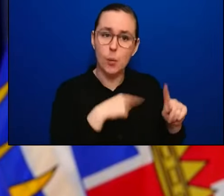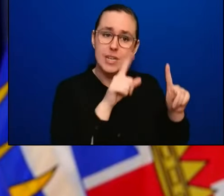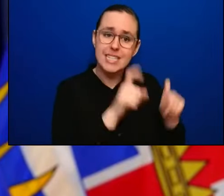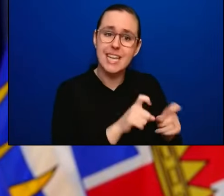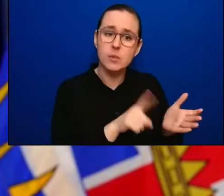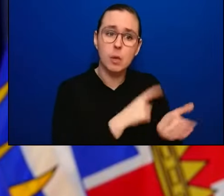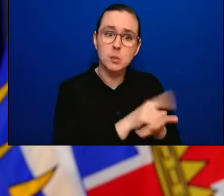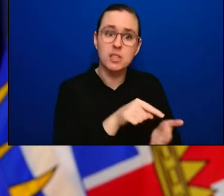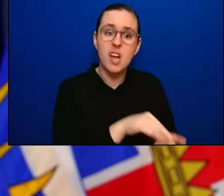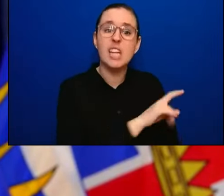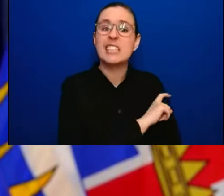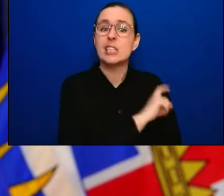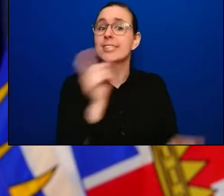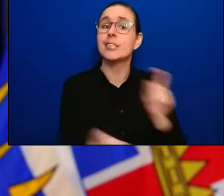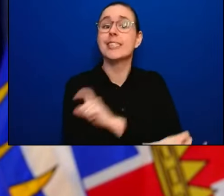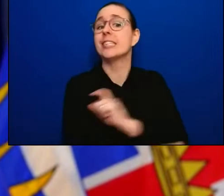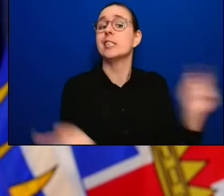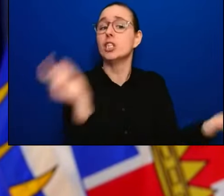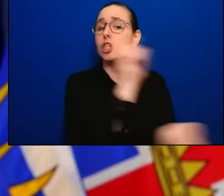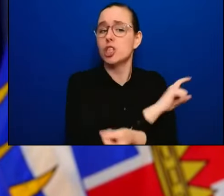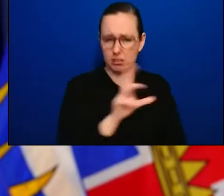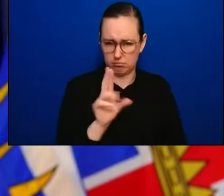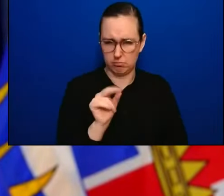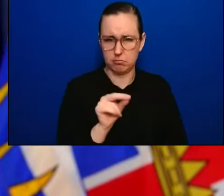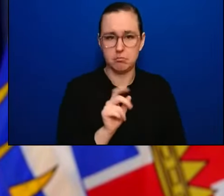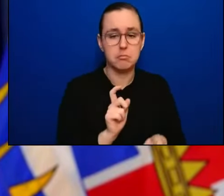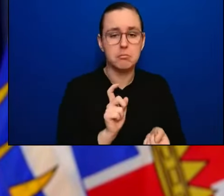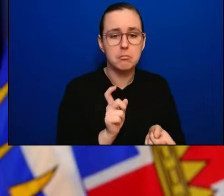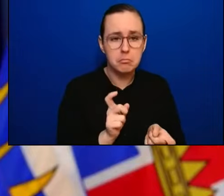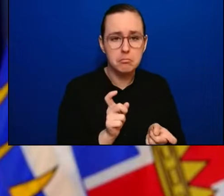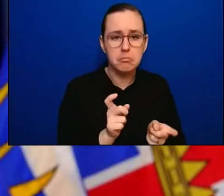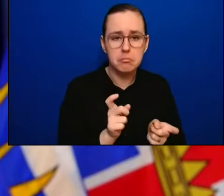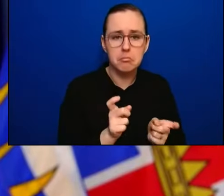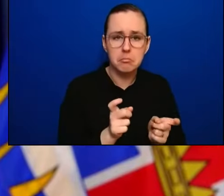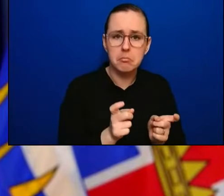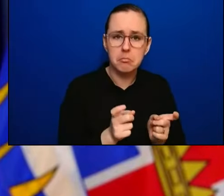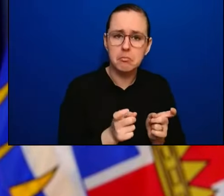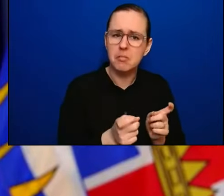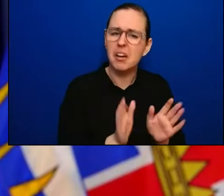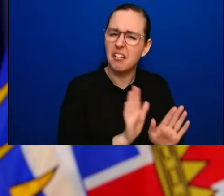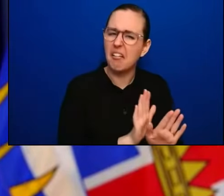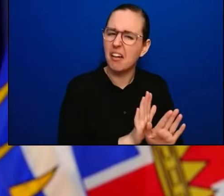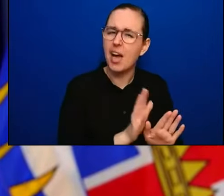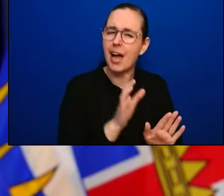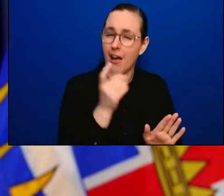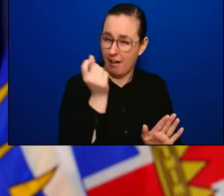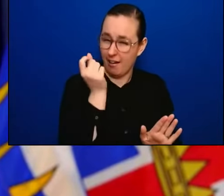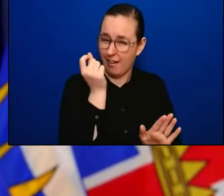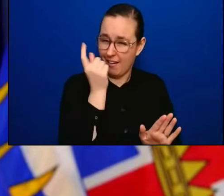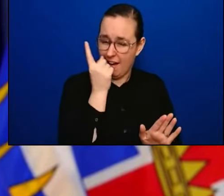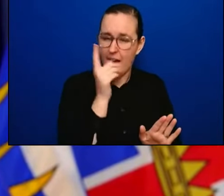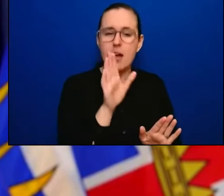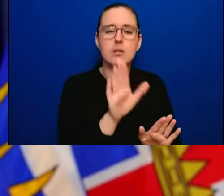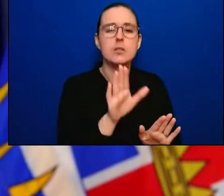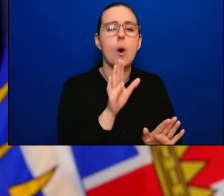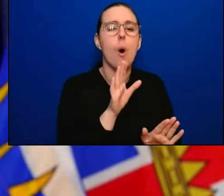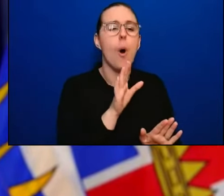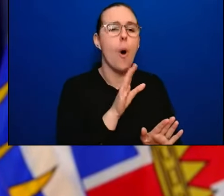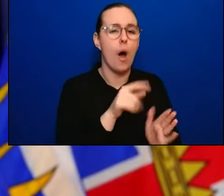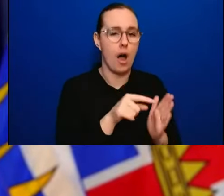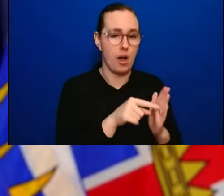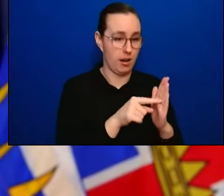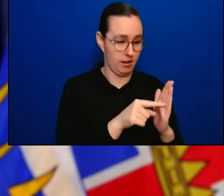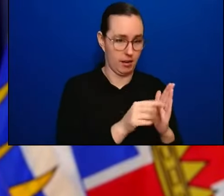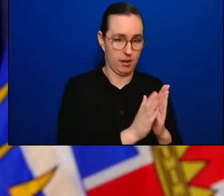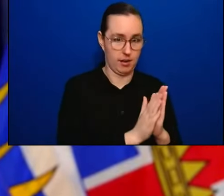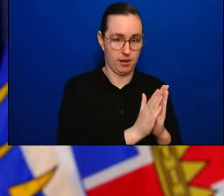hours. And so, yes, it is, we need to think of it in a period of a longer period of time. What's